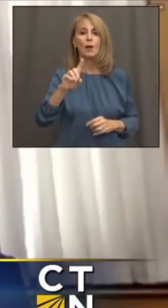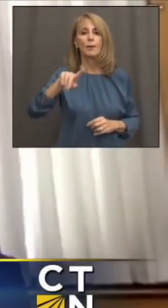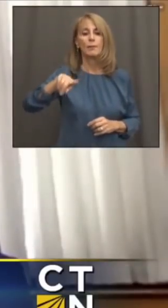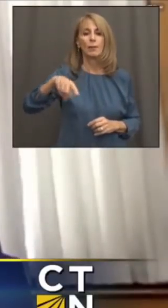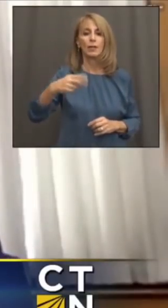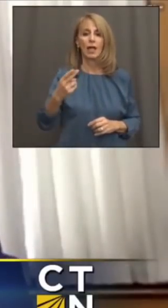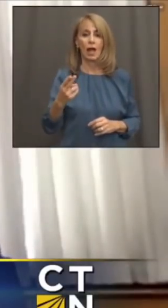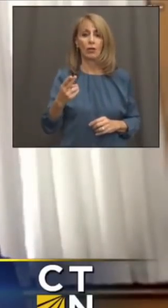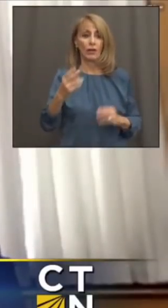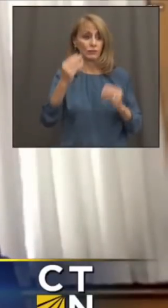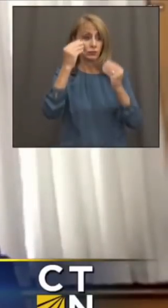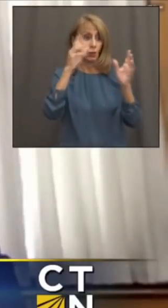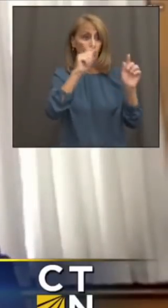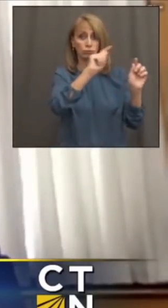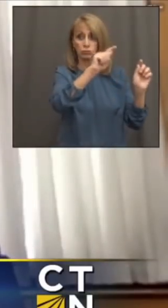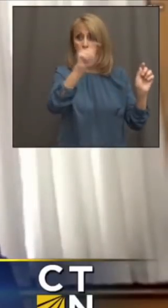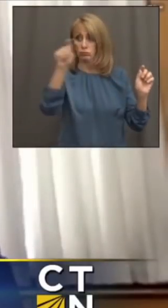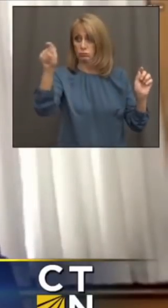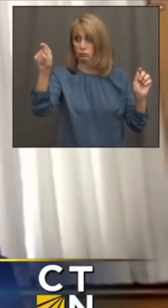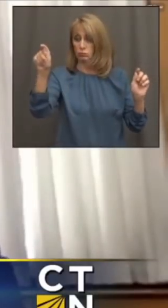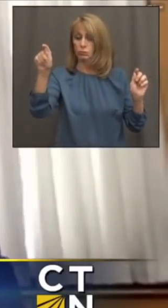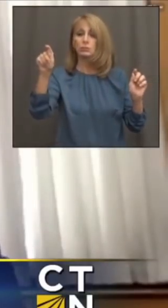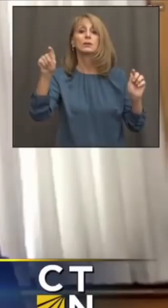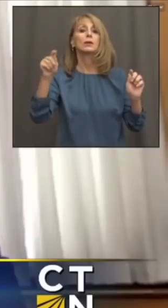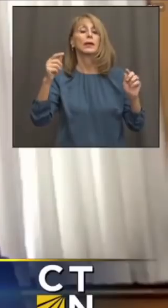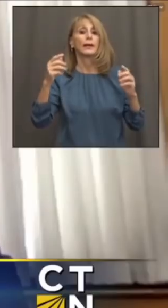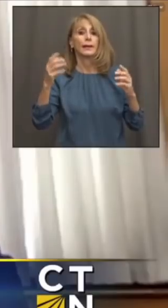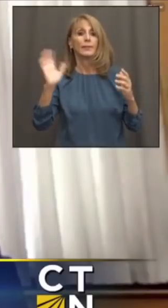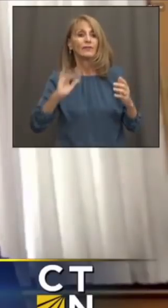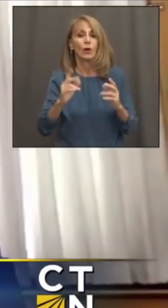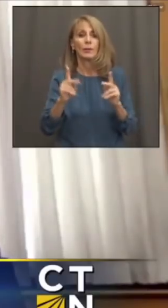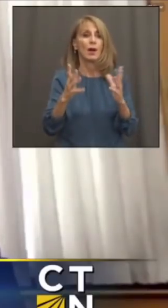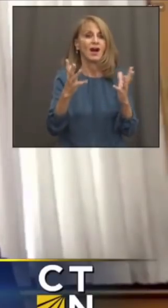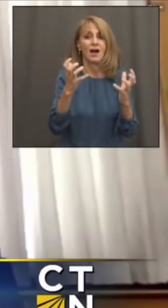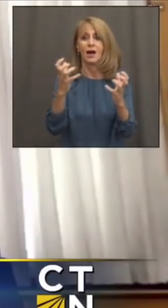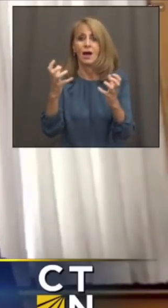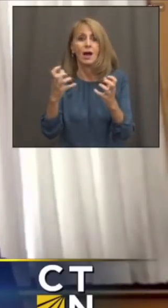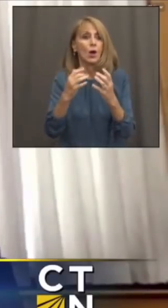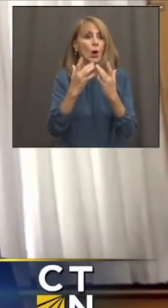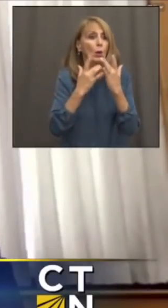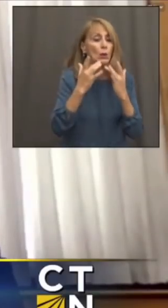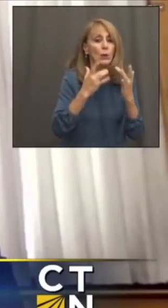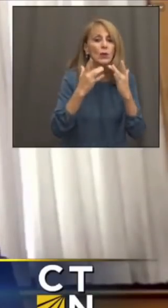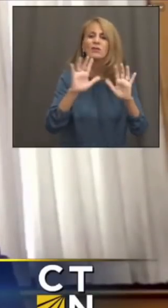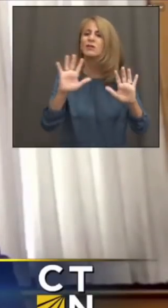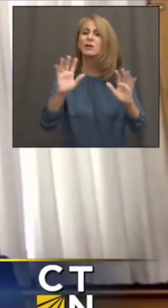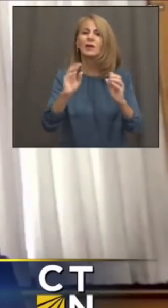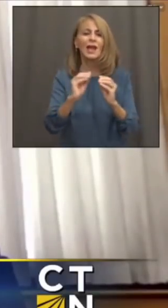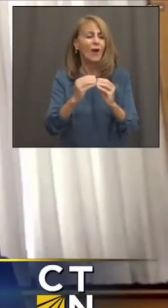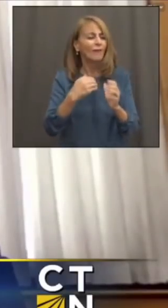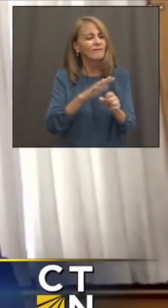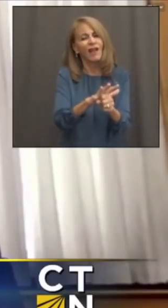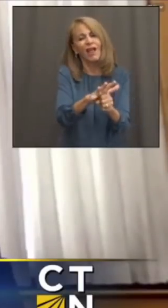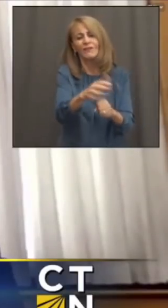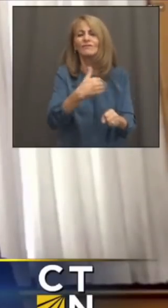of our vaccine providers that, you know, now that we're not no longer in a position of scarcity, that they should not